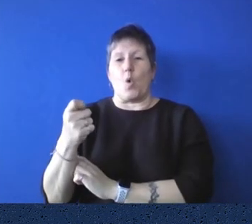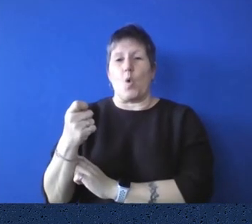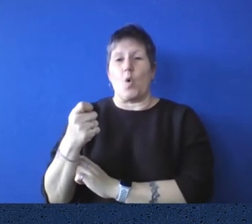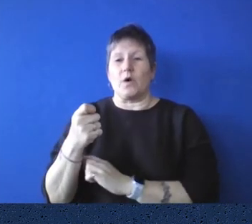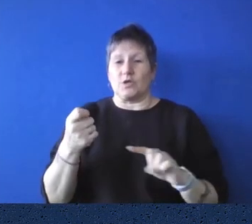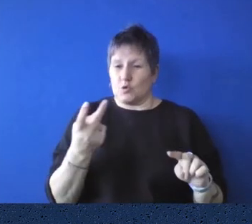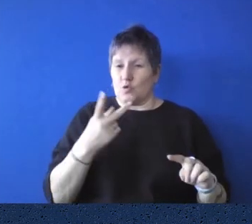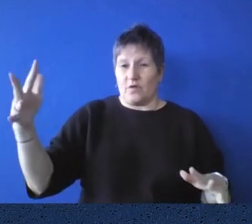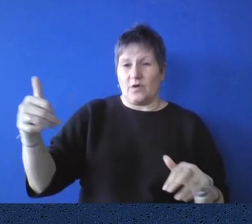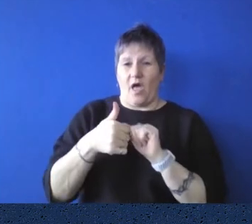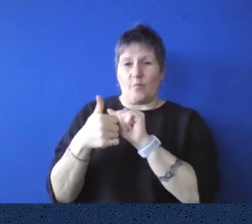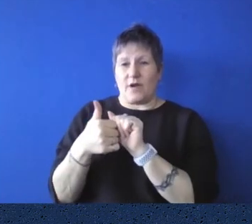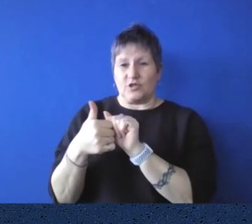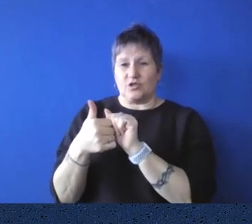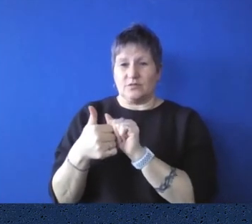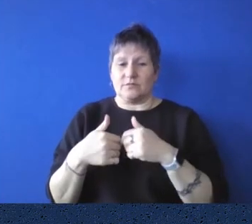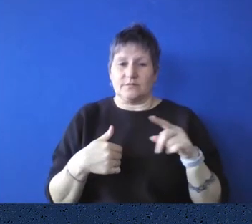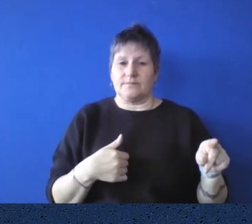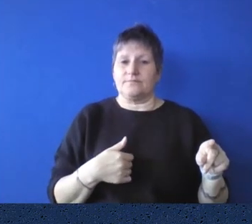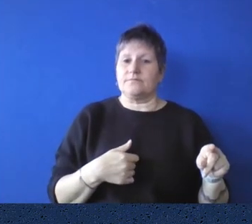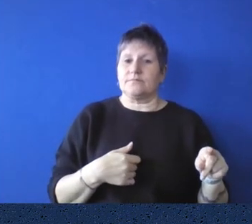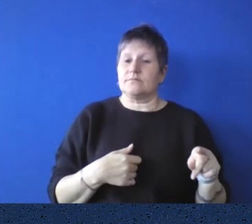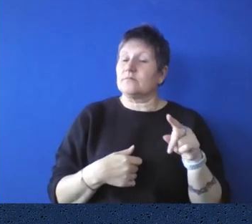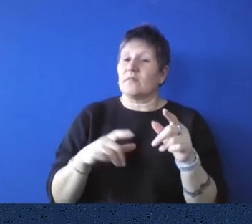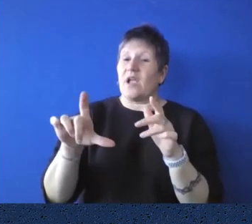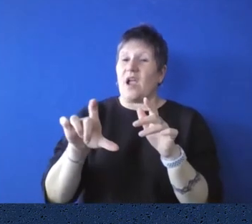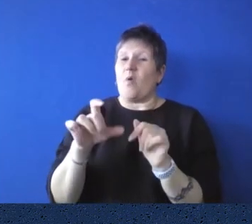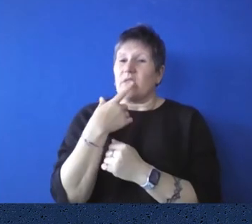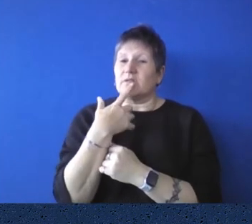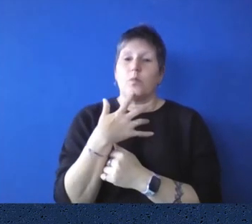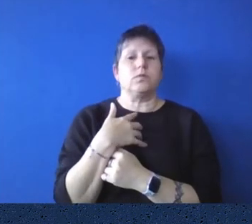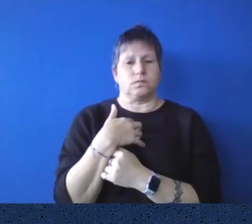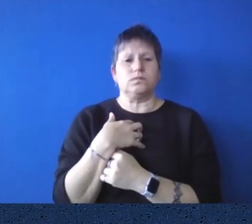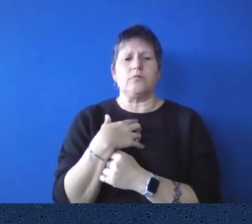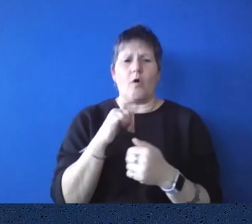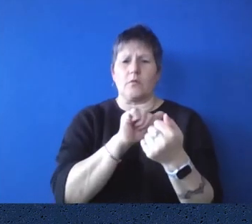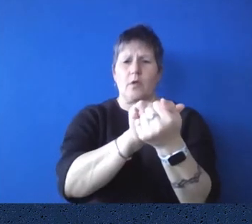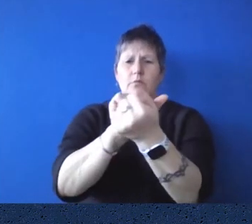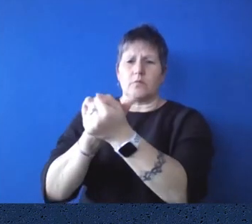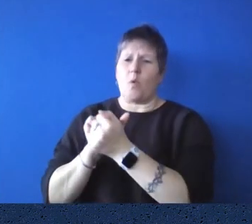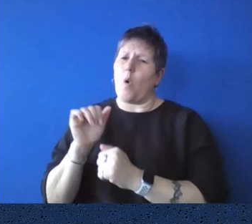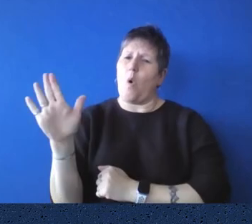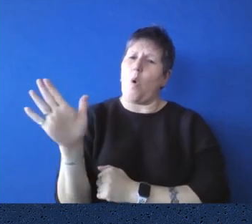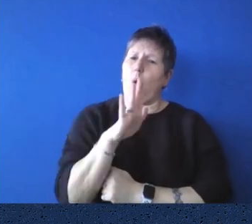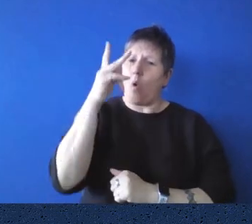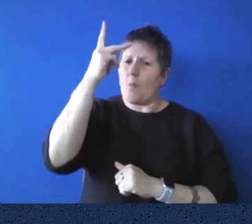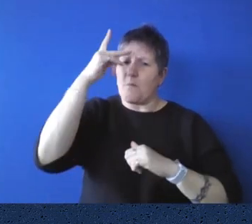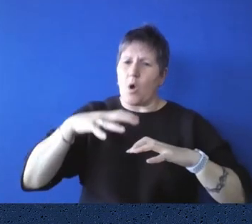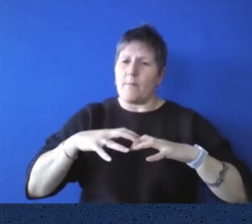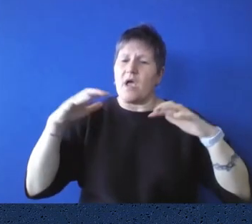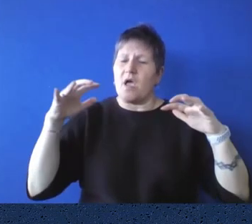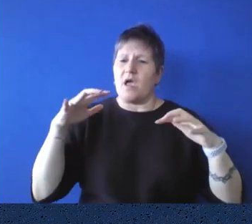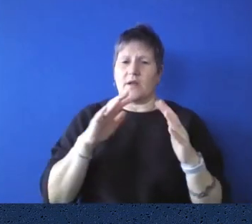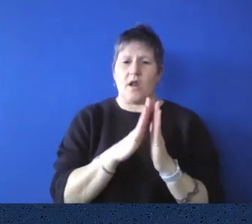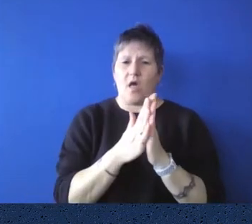perhaps? We collaborate with all the libraries around us. the other parliamentary libraries, we collaborate with the public